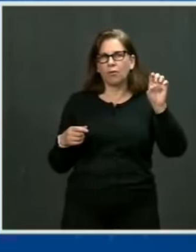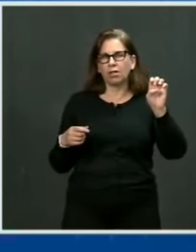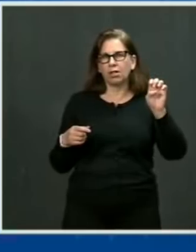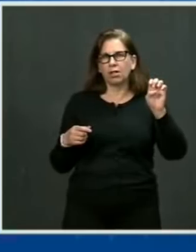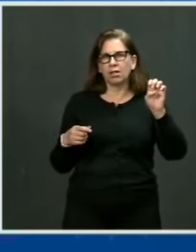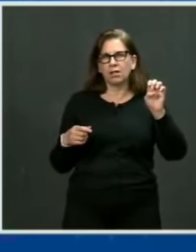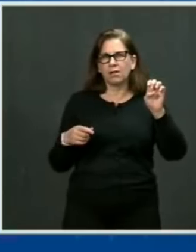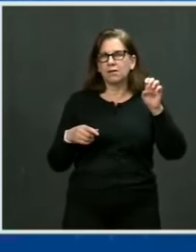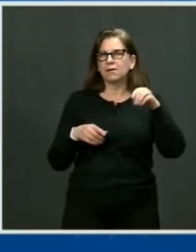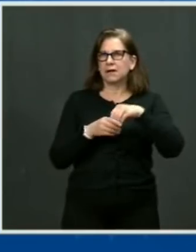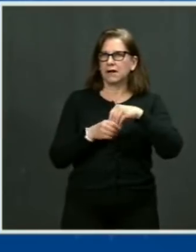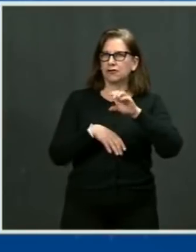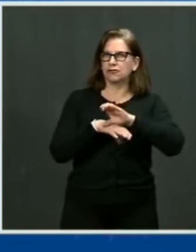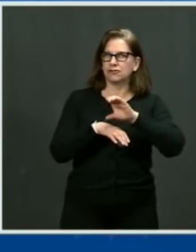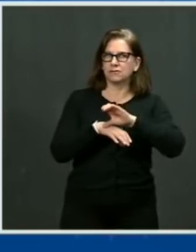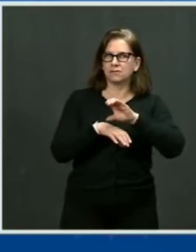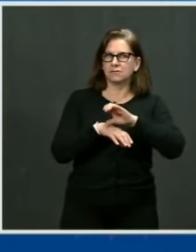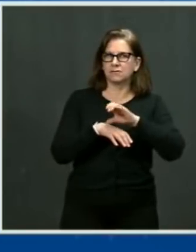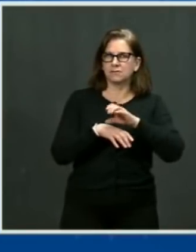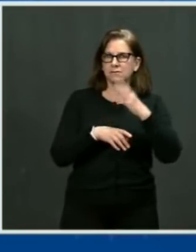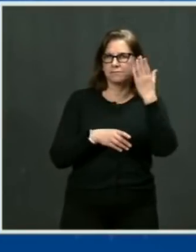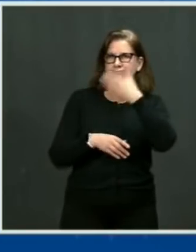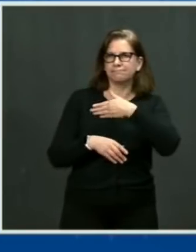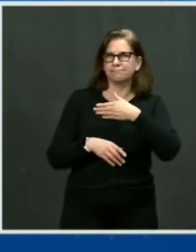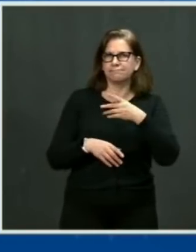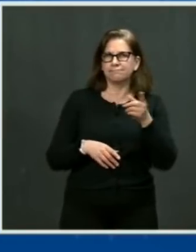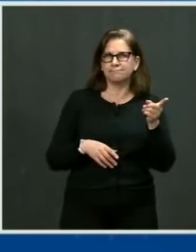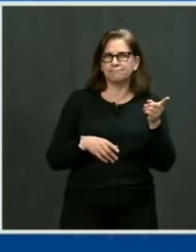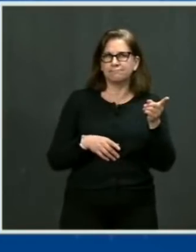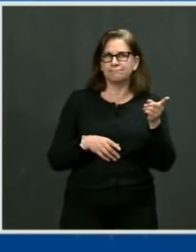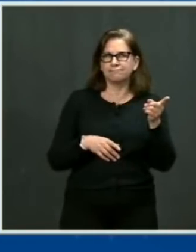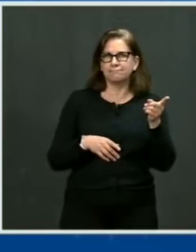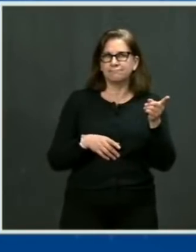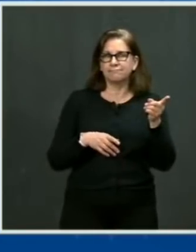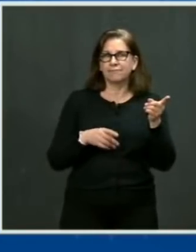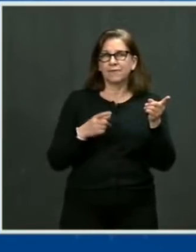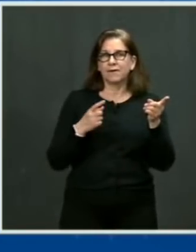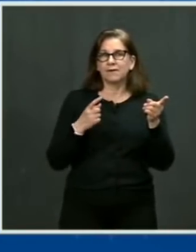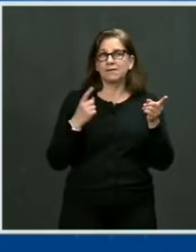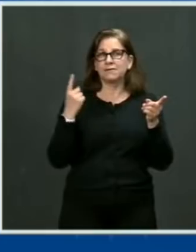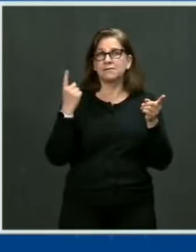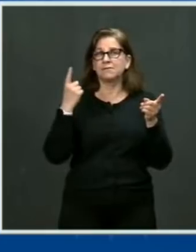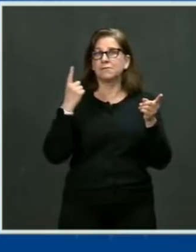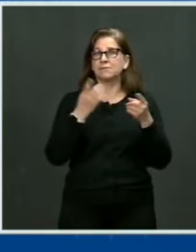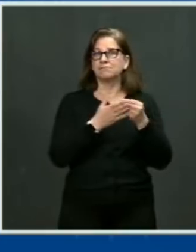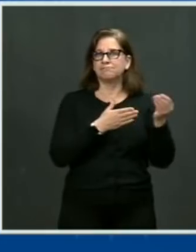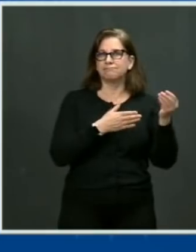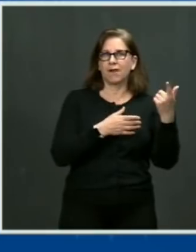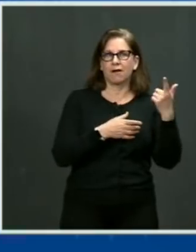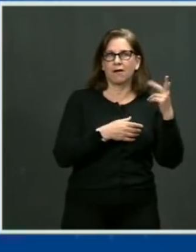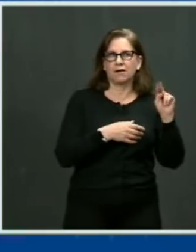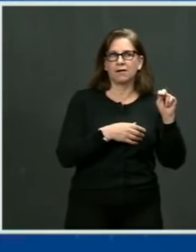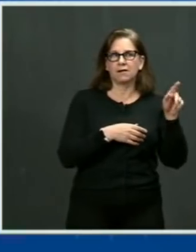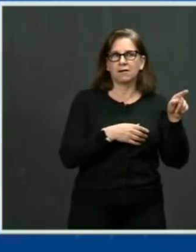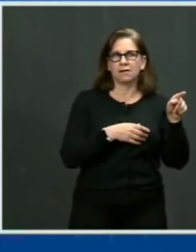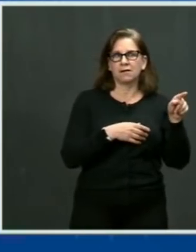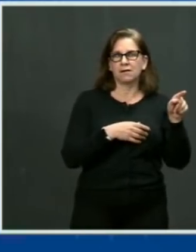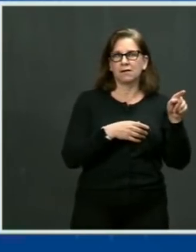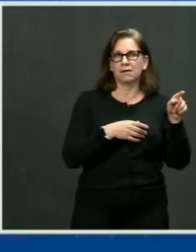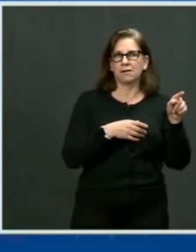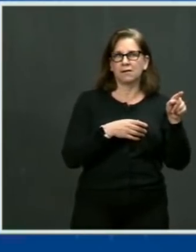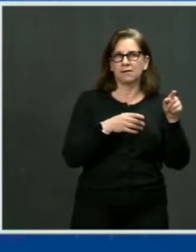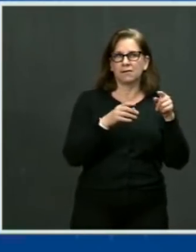What happened is someone was allowed to get the gun used to kill those innocent people in the church